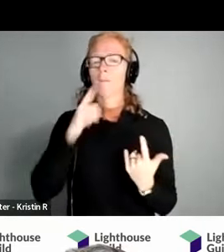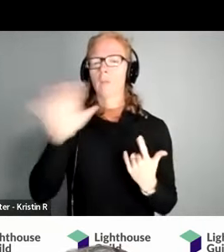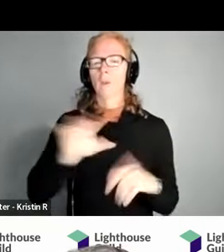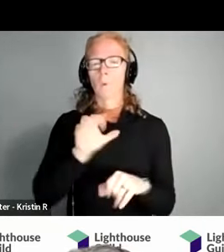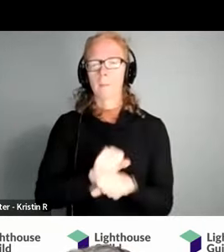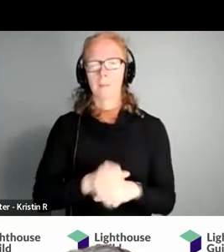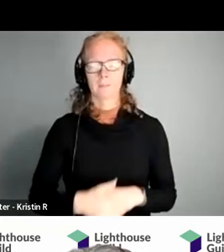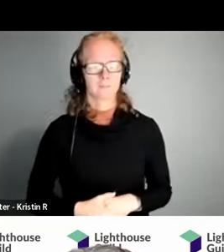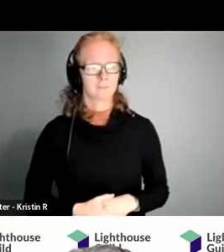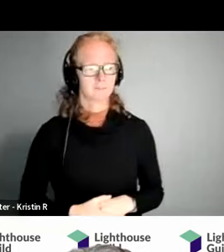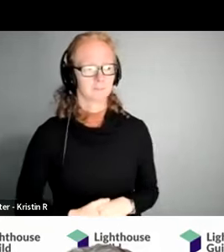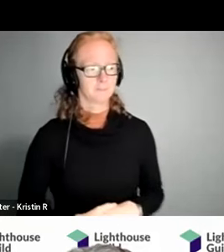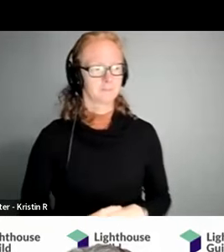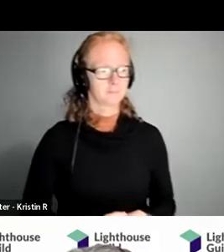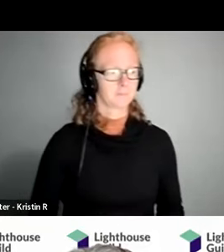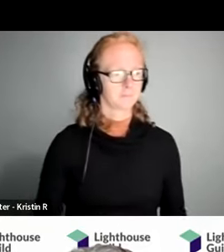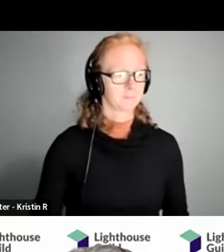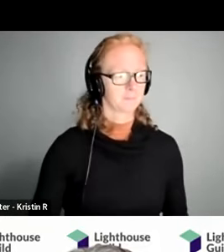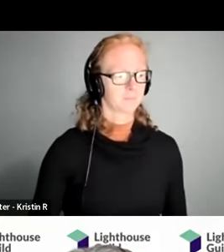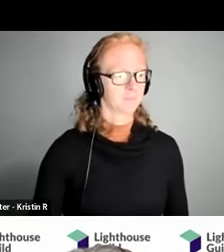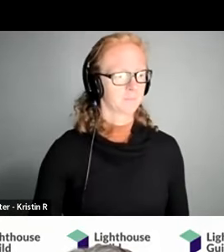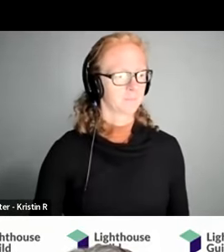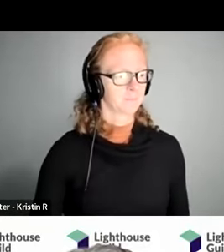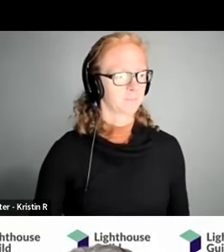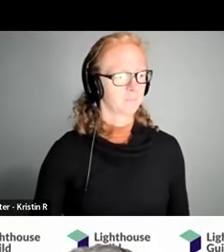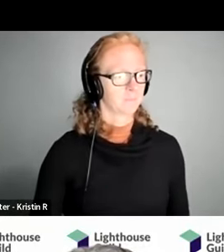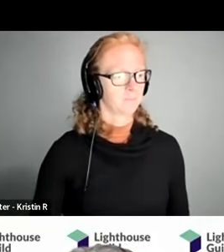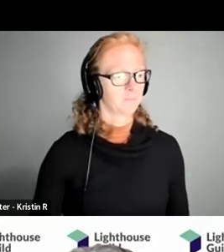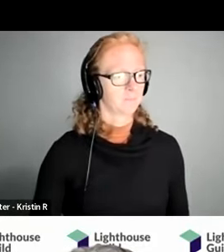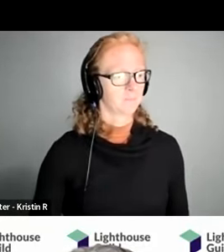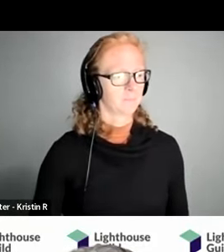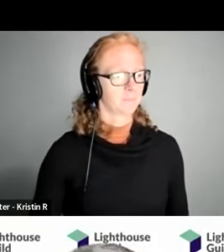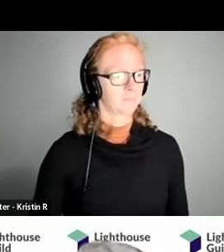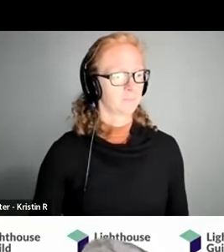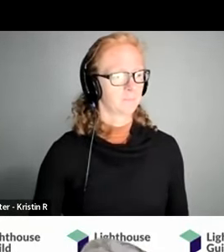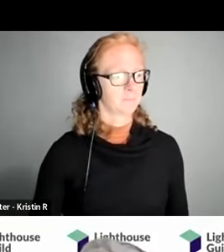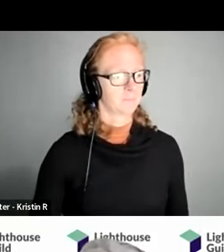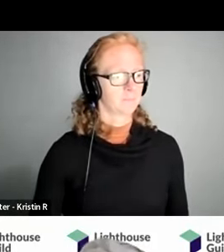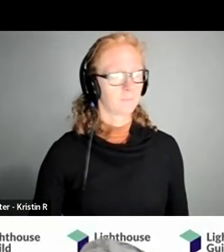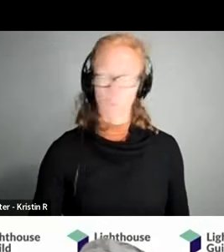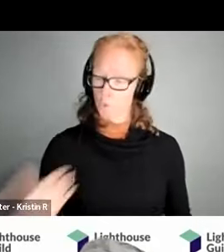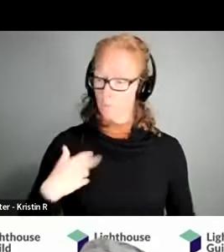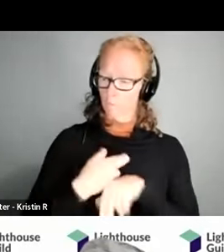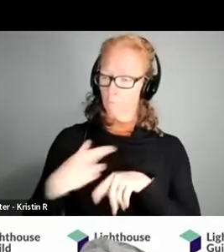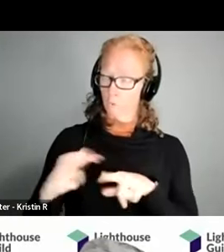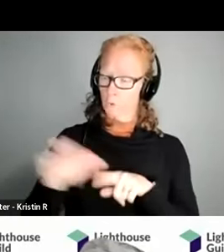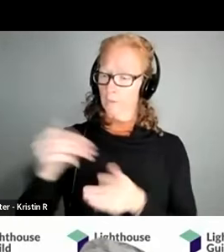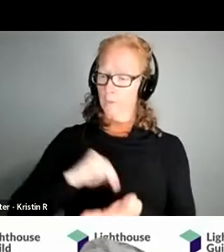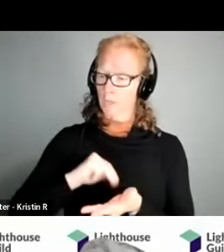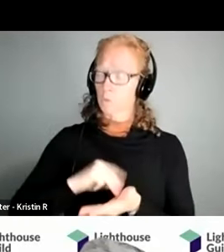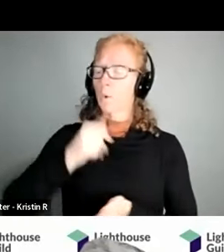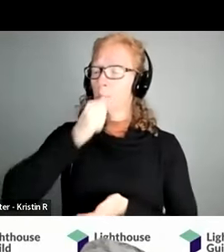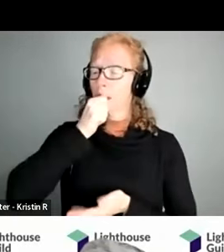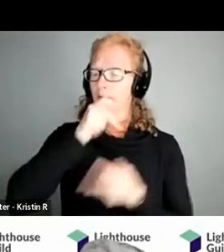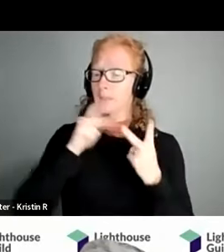and do you have any kind of referral service to other doctors in private practice or in other